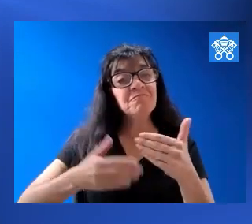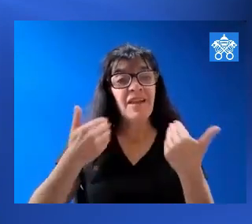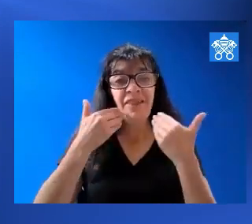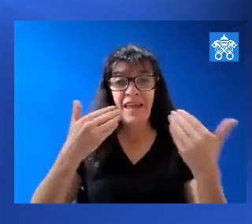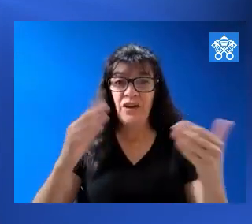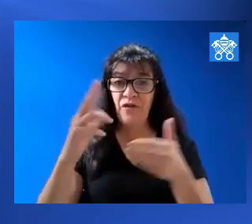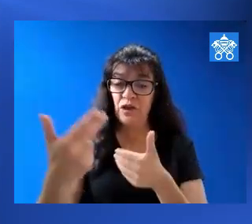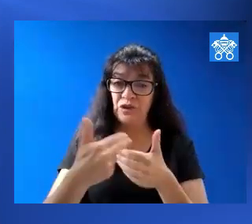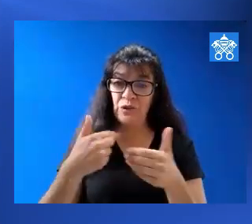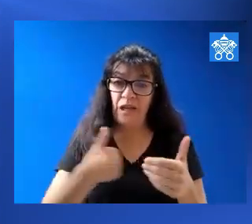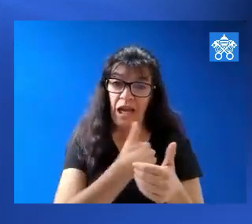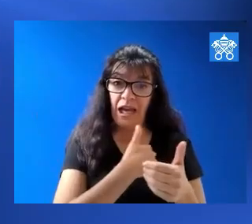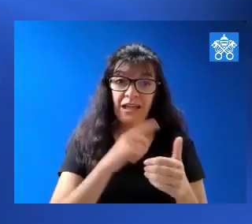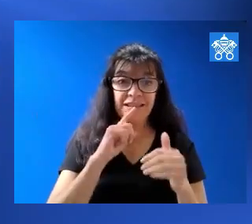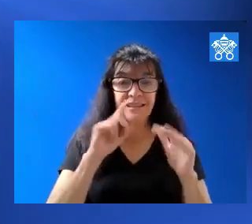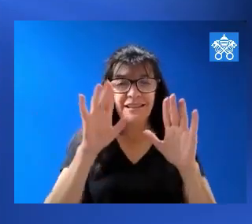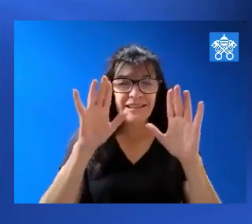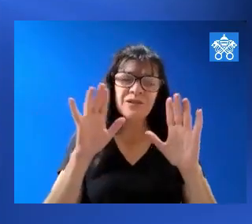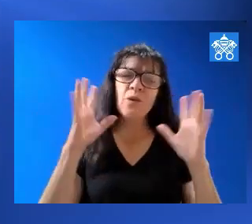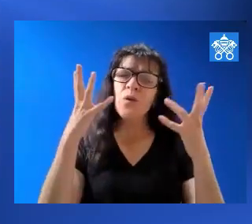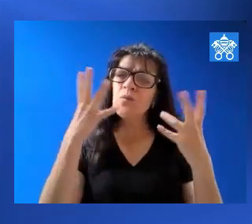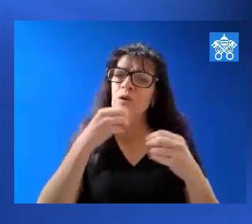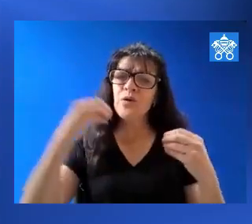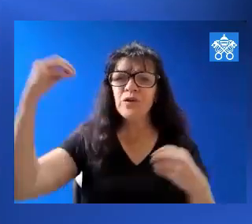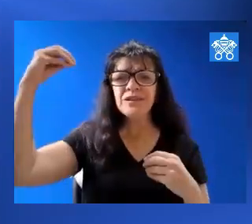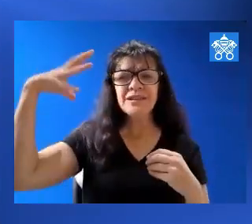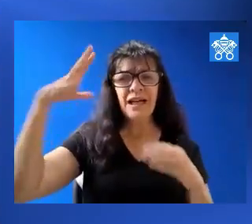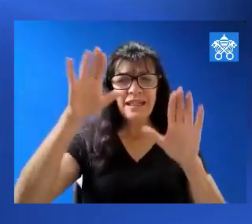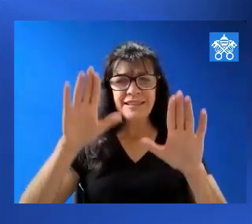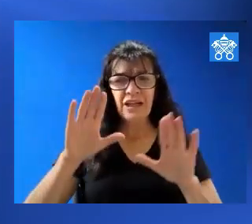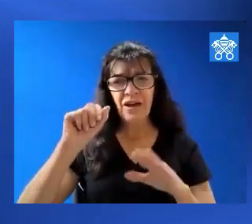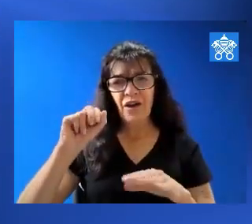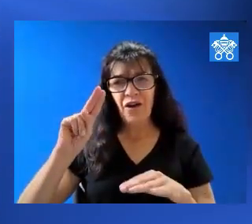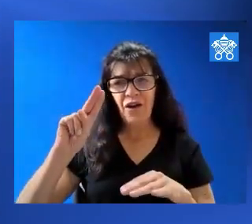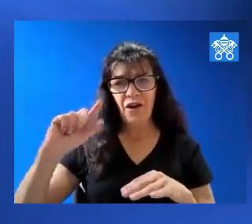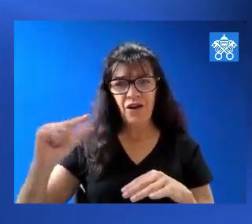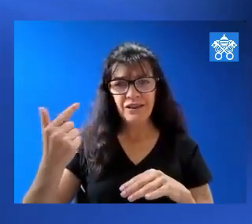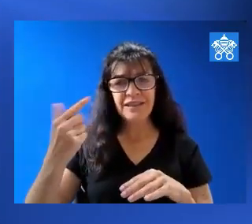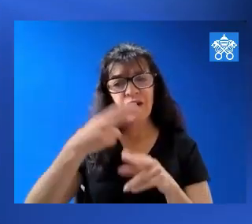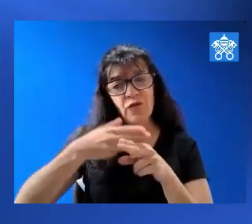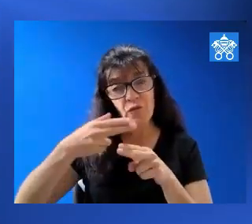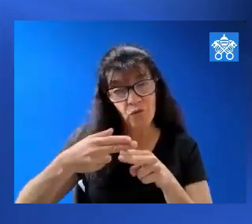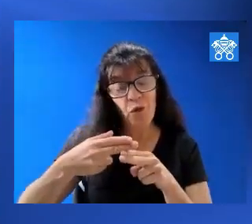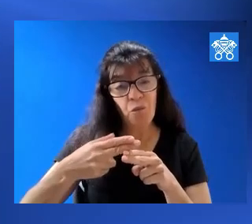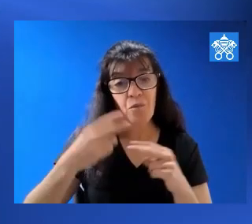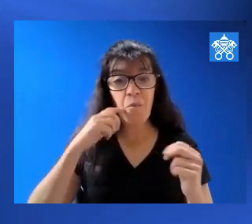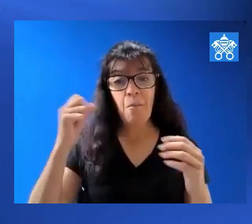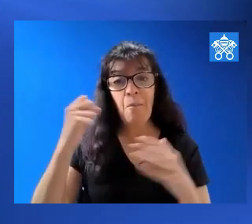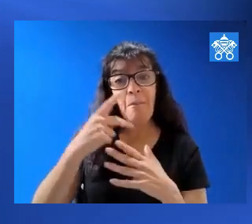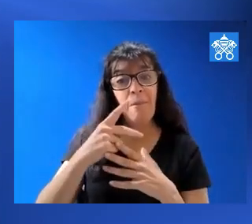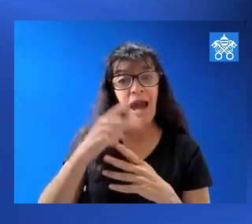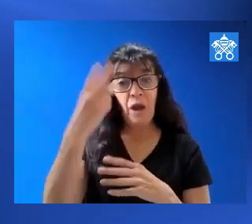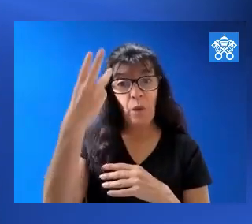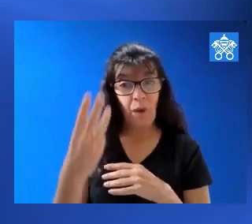for joining us on this sunny Sunday here in August in the Eternal City. We'll be back again Wednesday